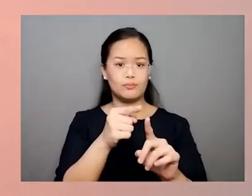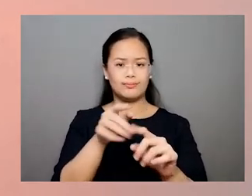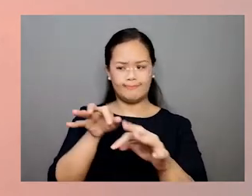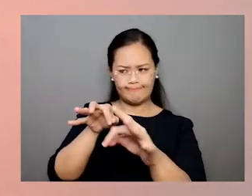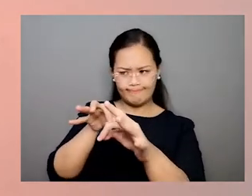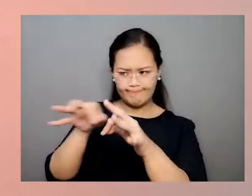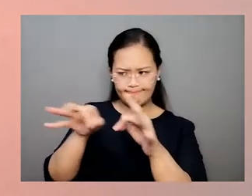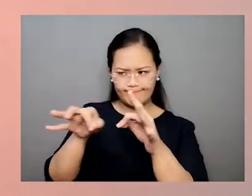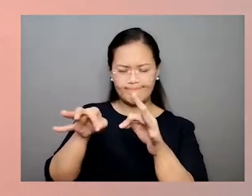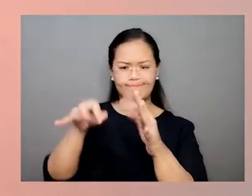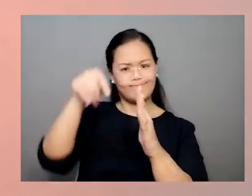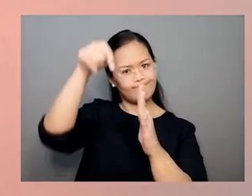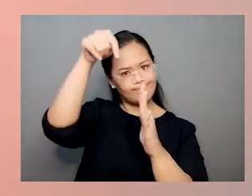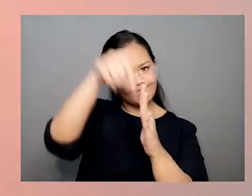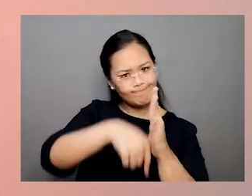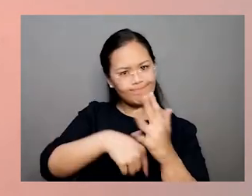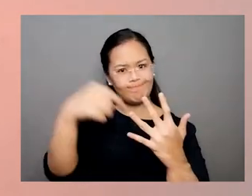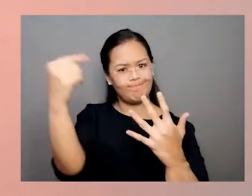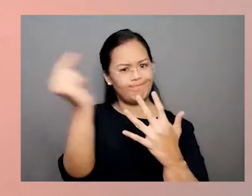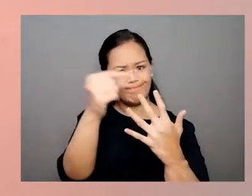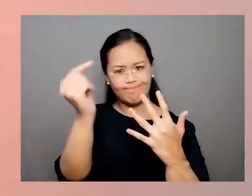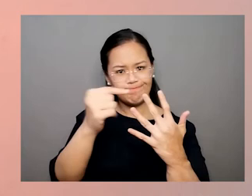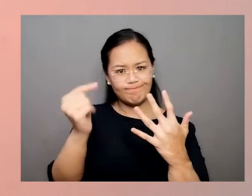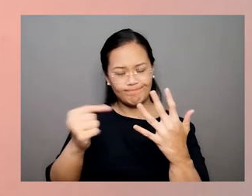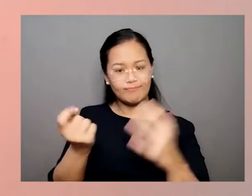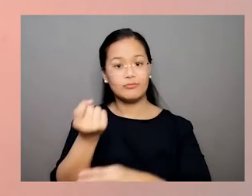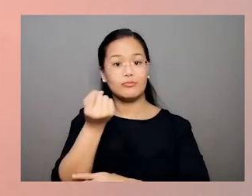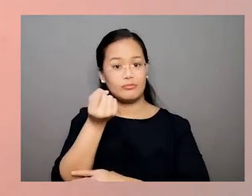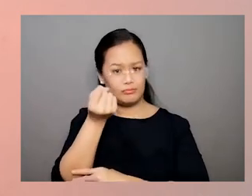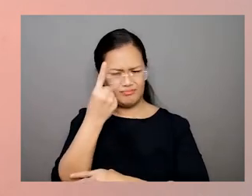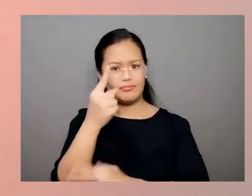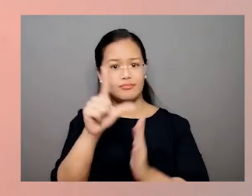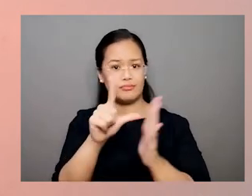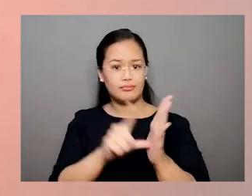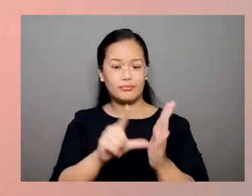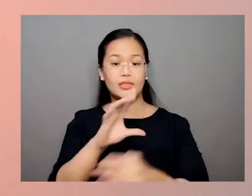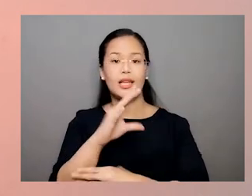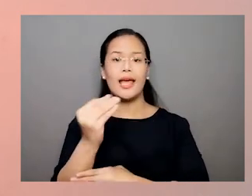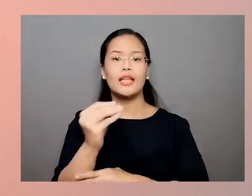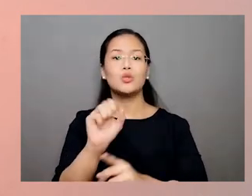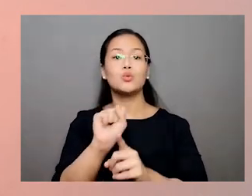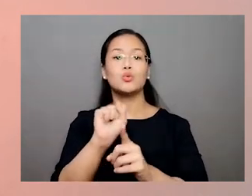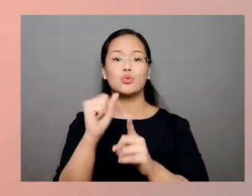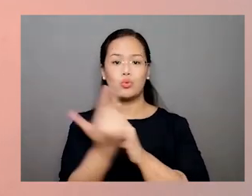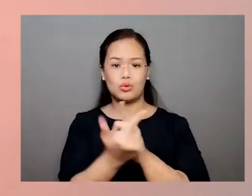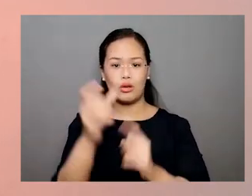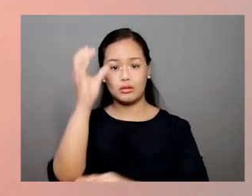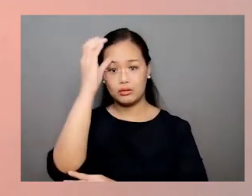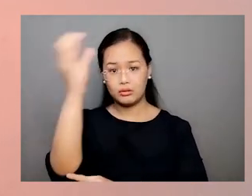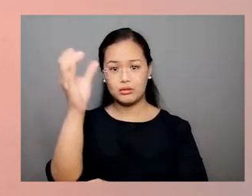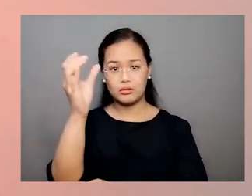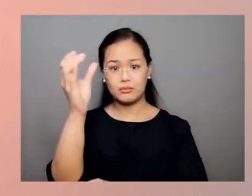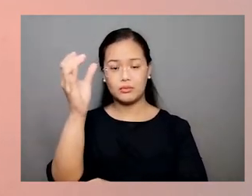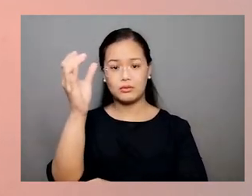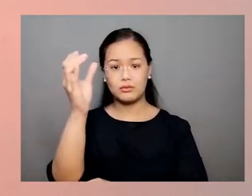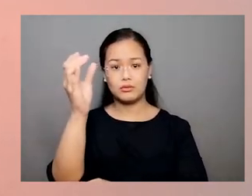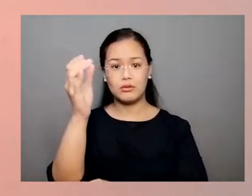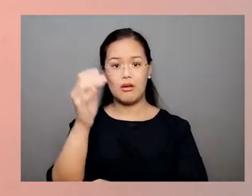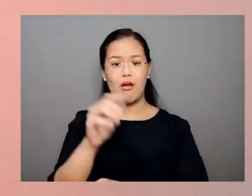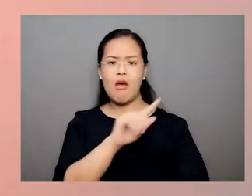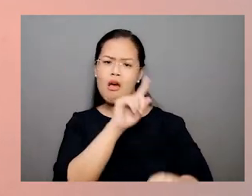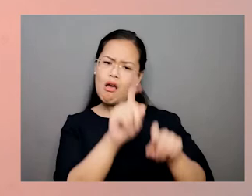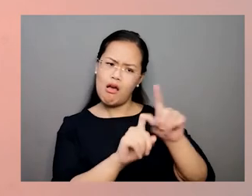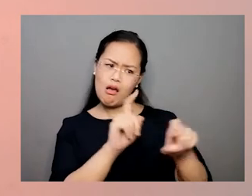programs facilitate critical understanding of the law. Understanding the law and the social